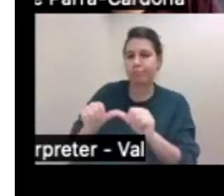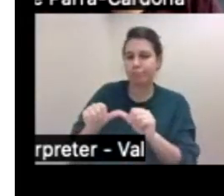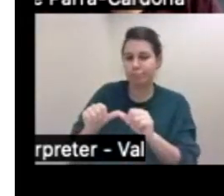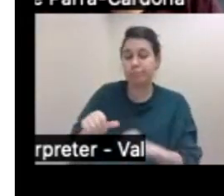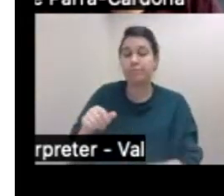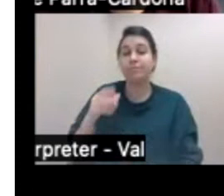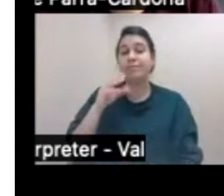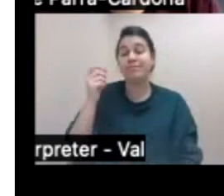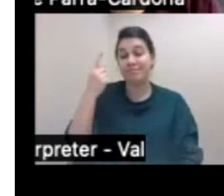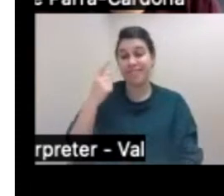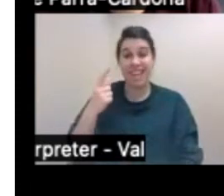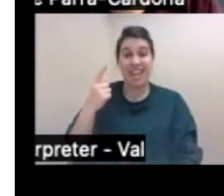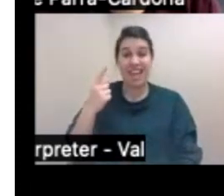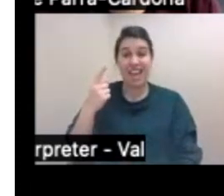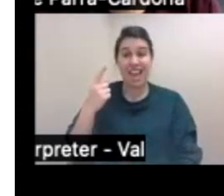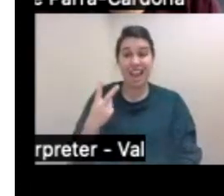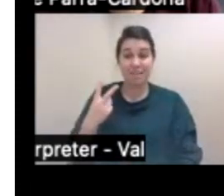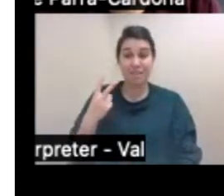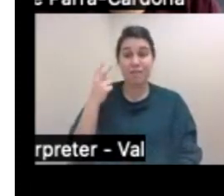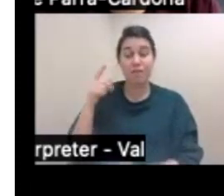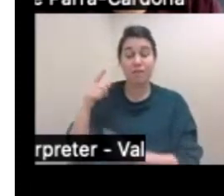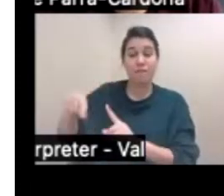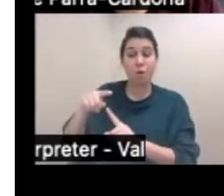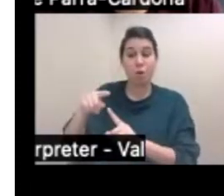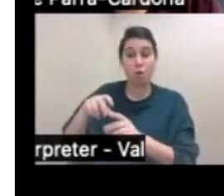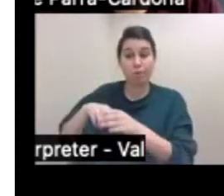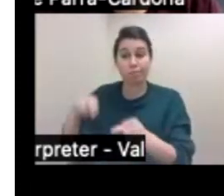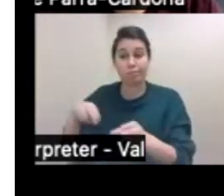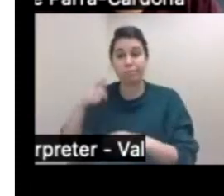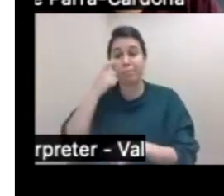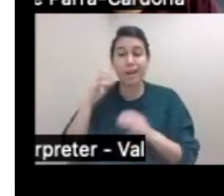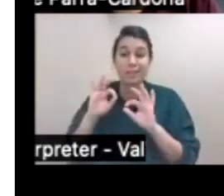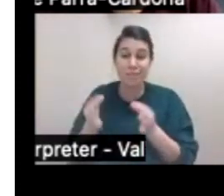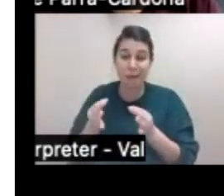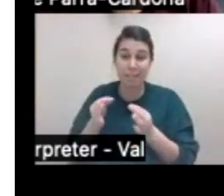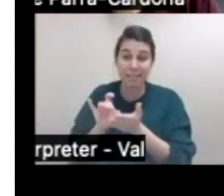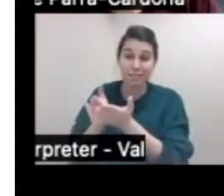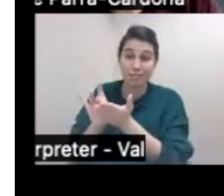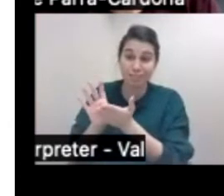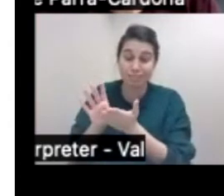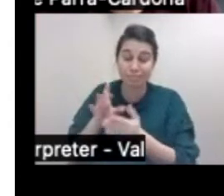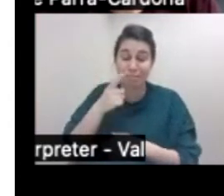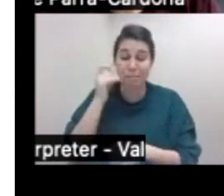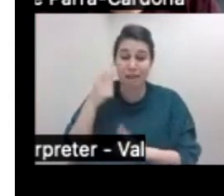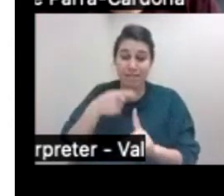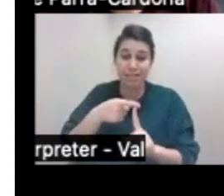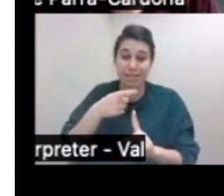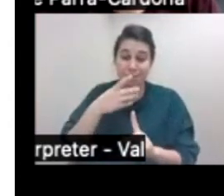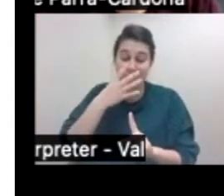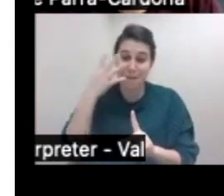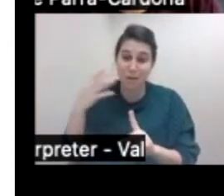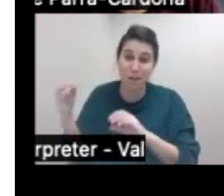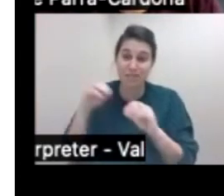attrition that we experienced were because was because of families were deported. But, overall, there was high satisfaction with the